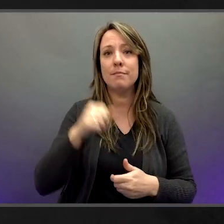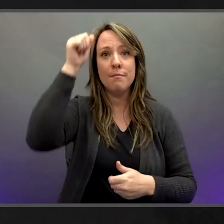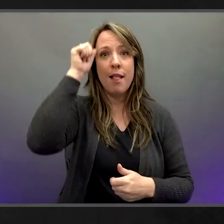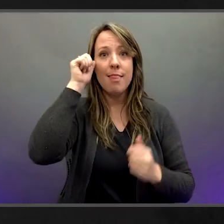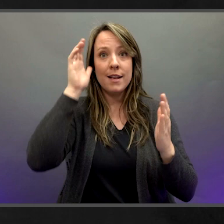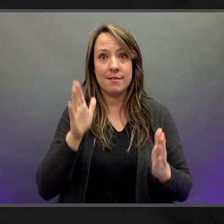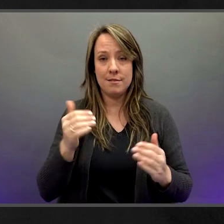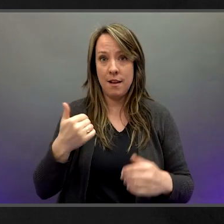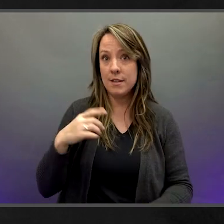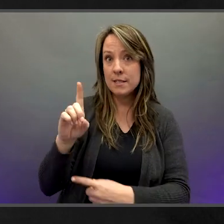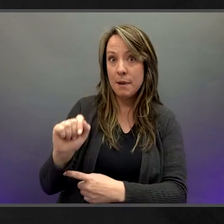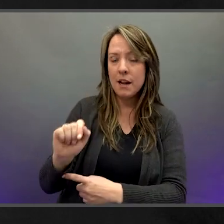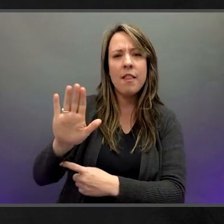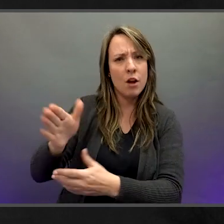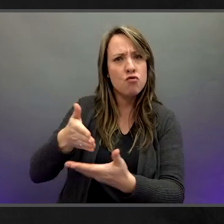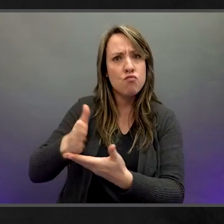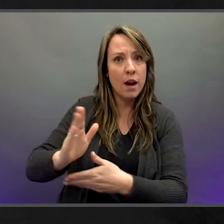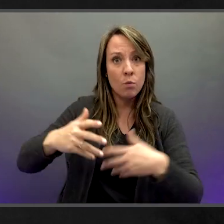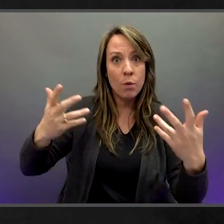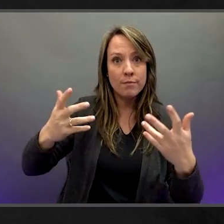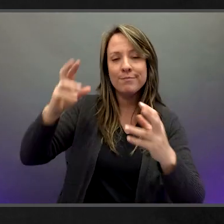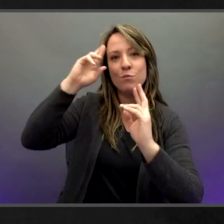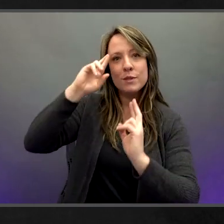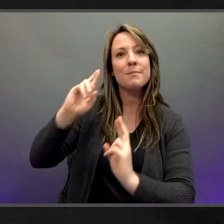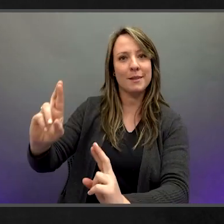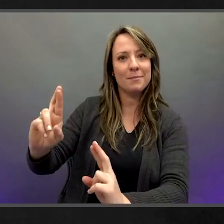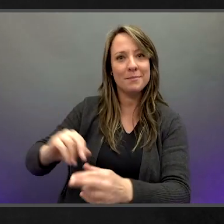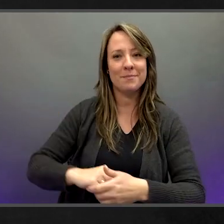Alaskans with disabilities have a right to respect.